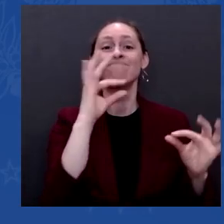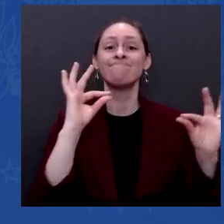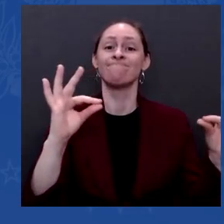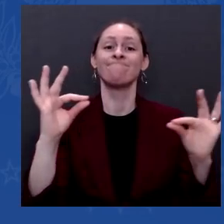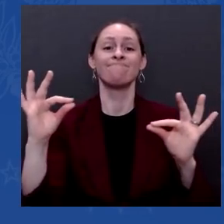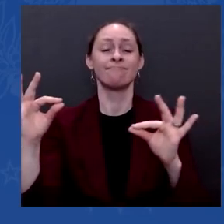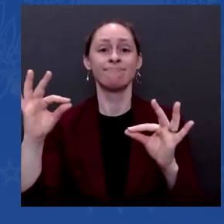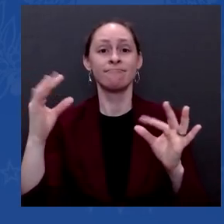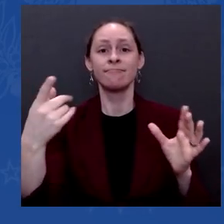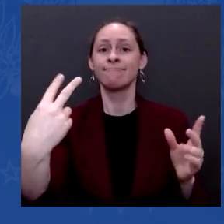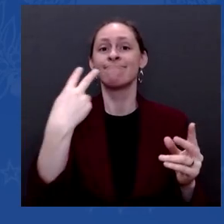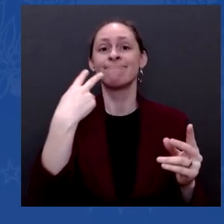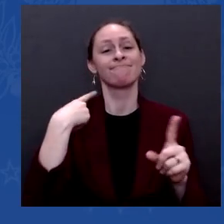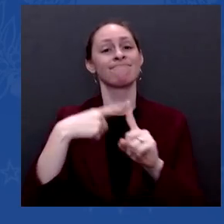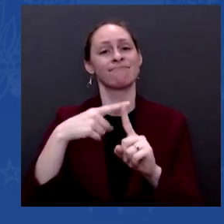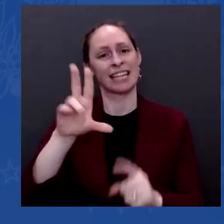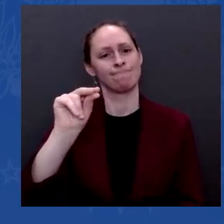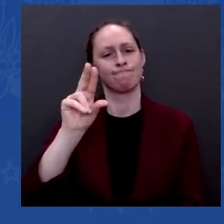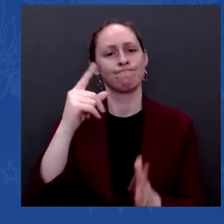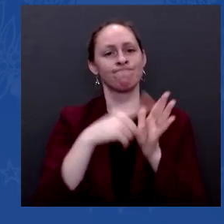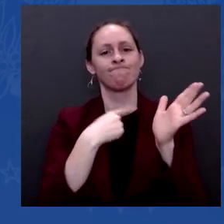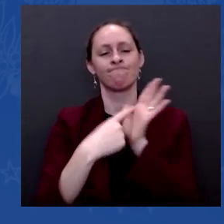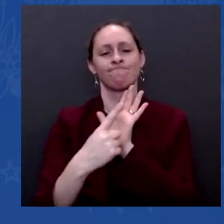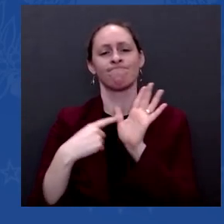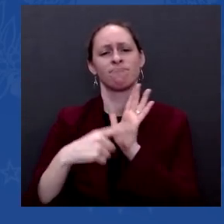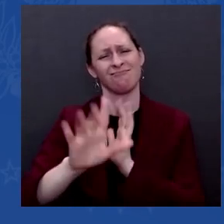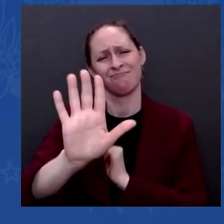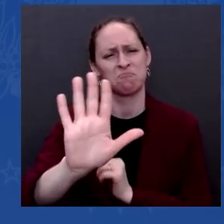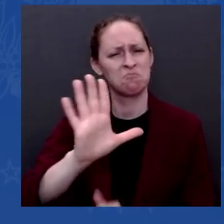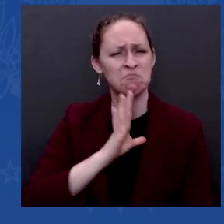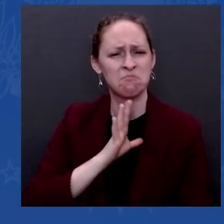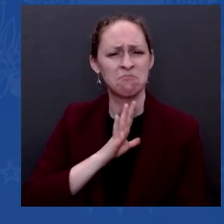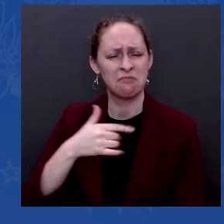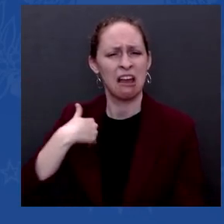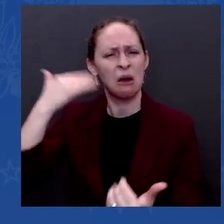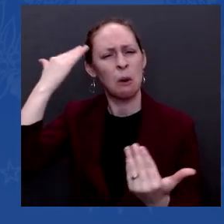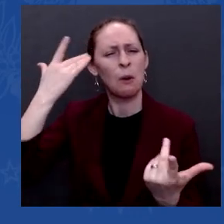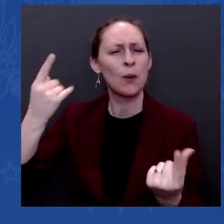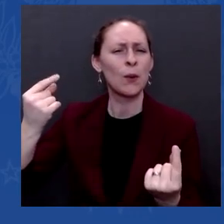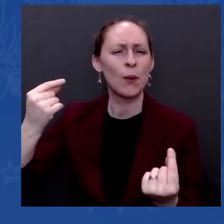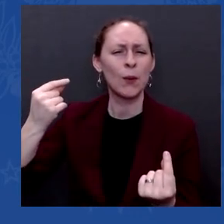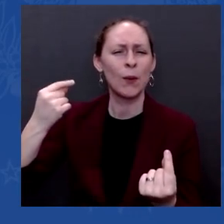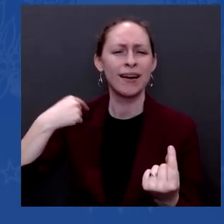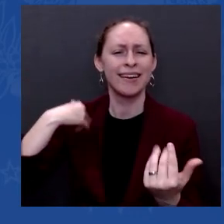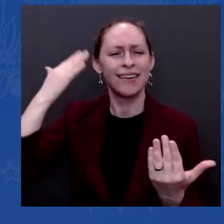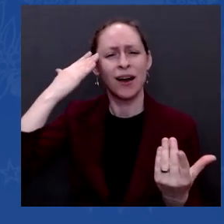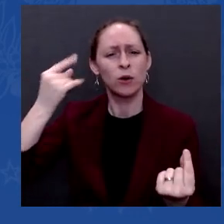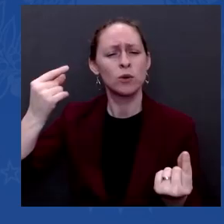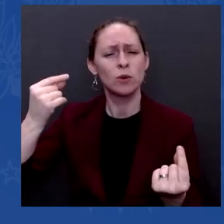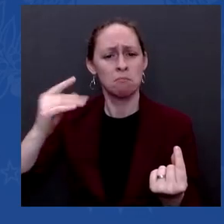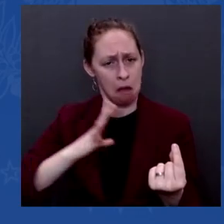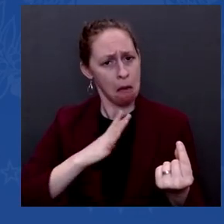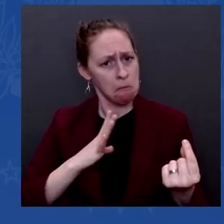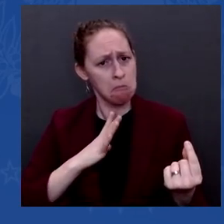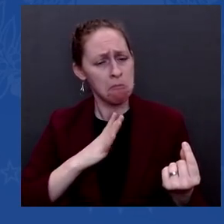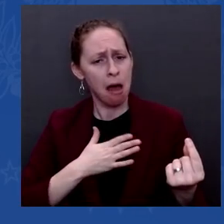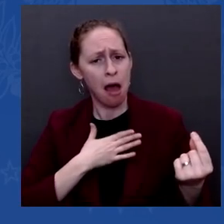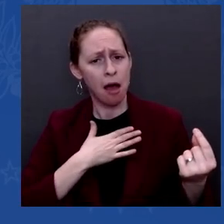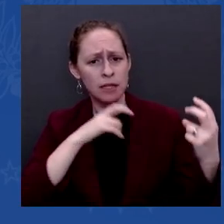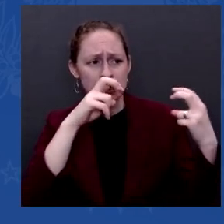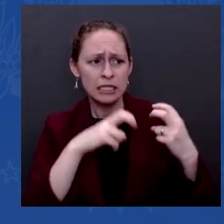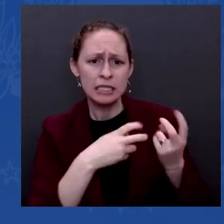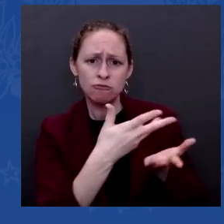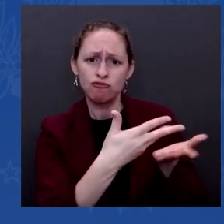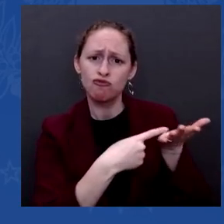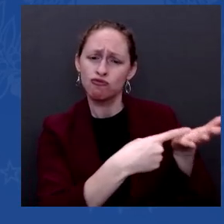the — I'm happy to debate and have a referendum on how I handle the economy, whether or not